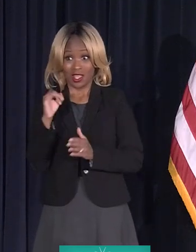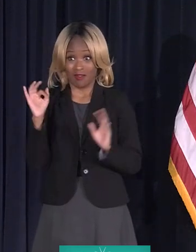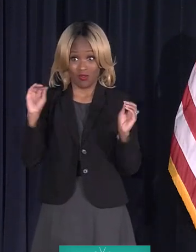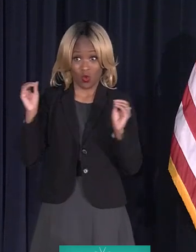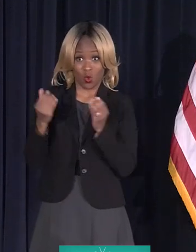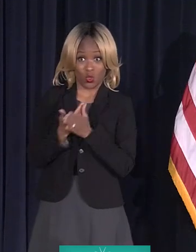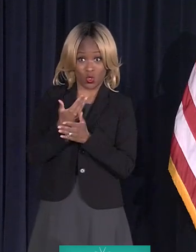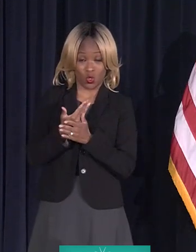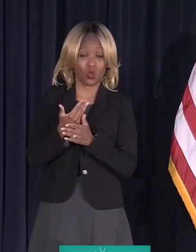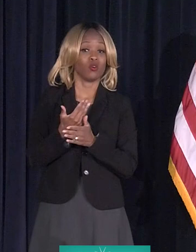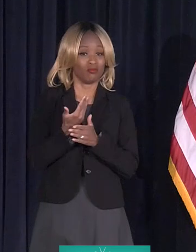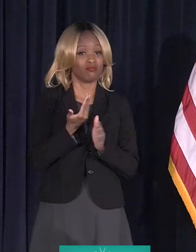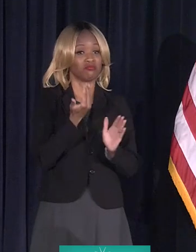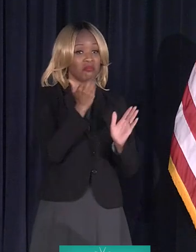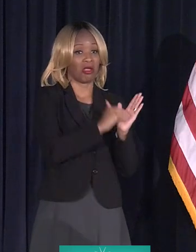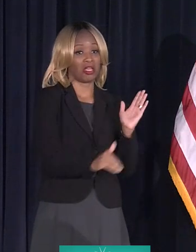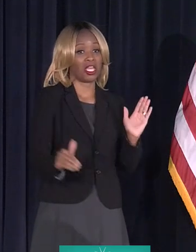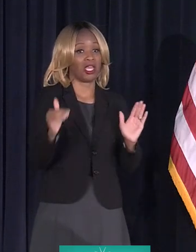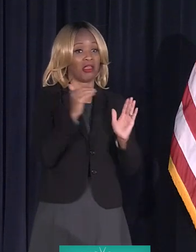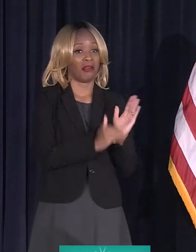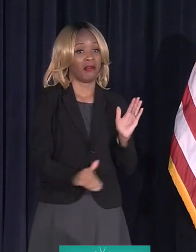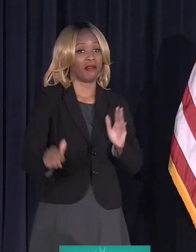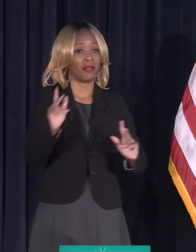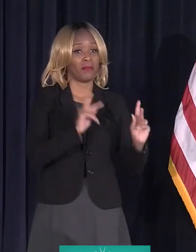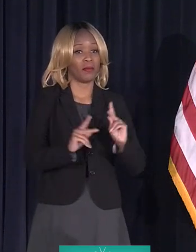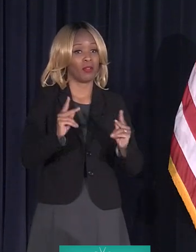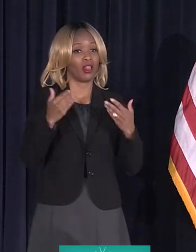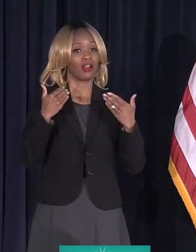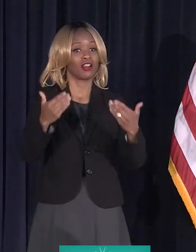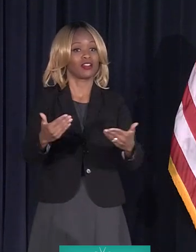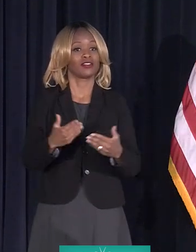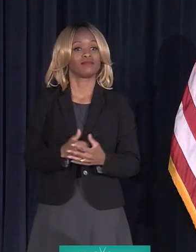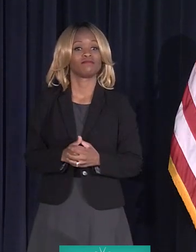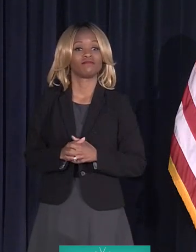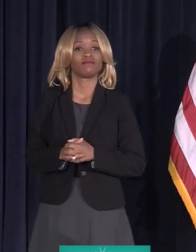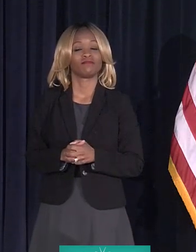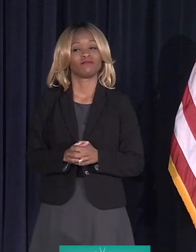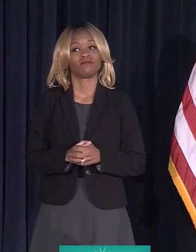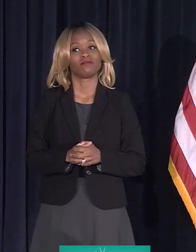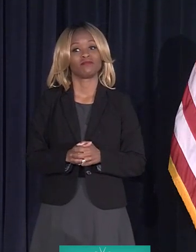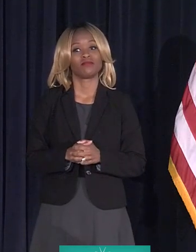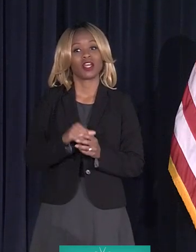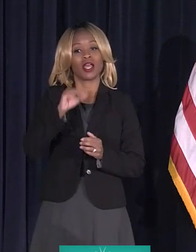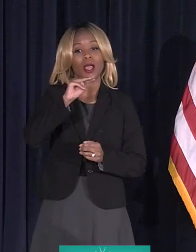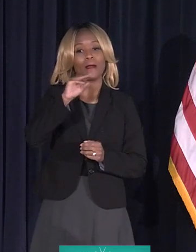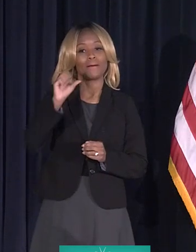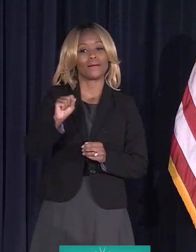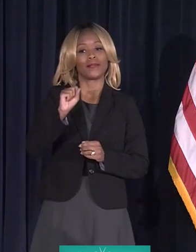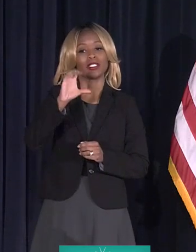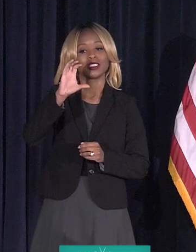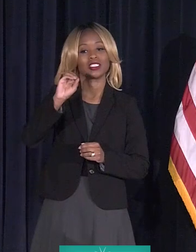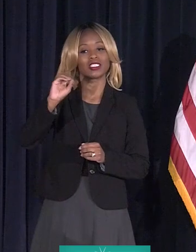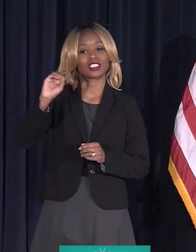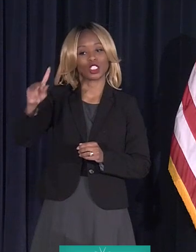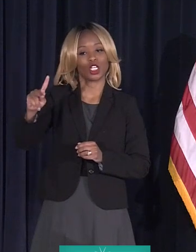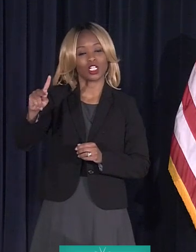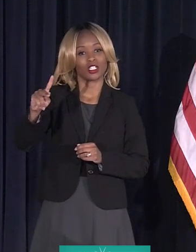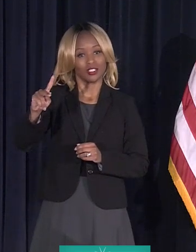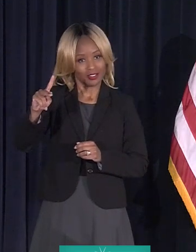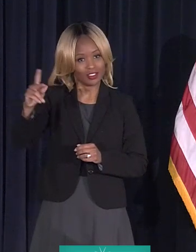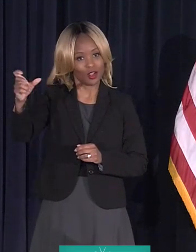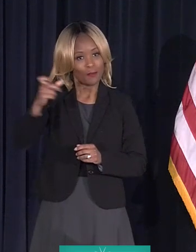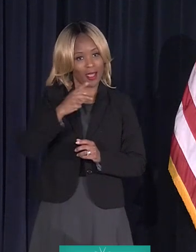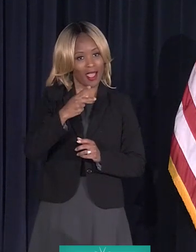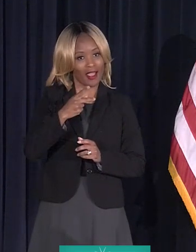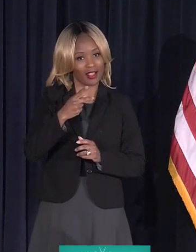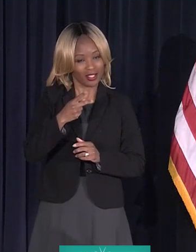reruns. Yep. No new ones. All right. So we're going to take some reruns. Go ahead. Hey, Ms. Cook. All right. Ms. Cook, you're back.